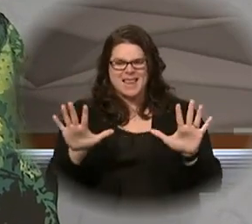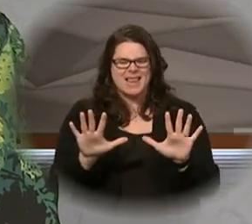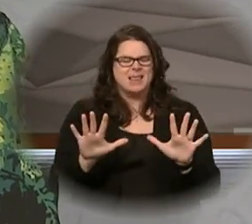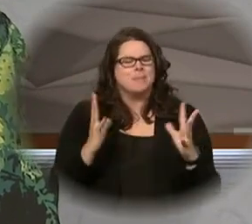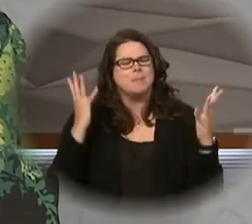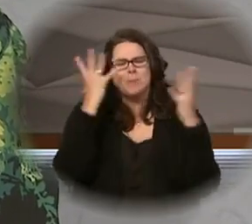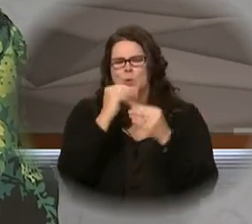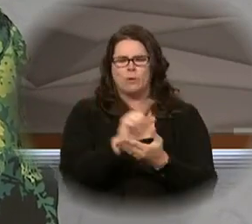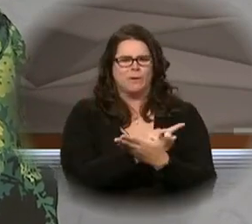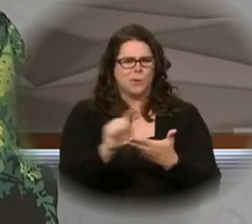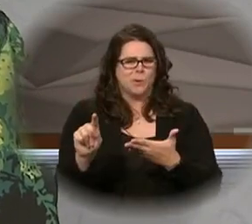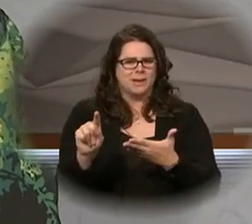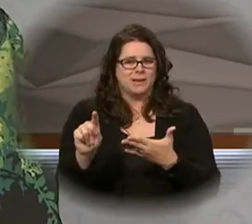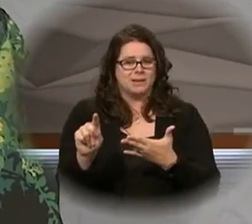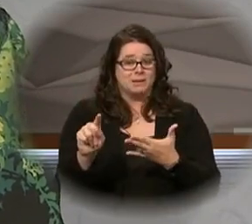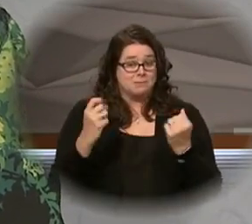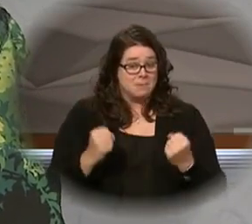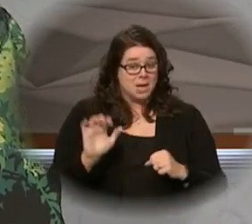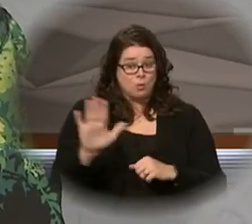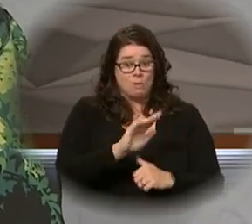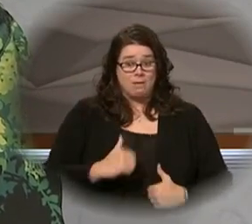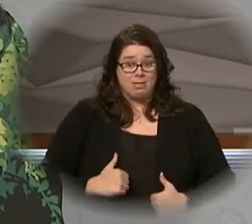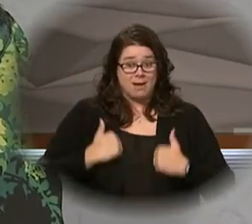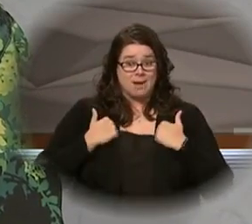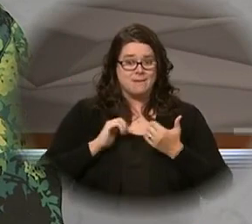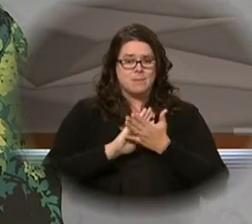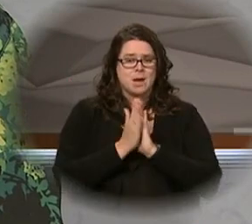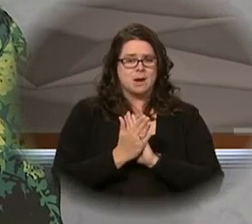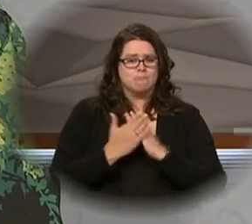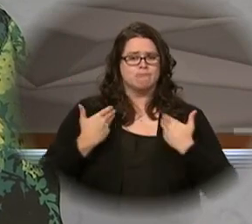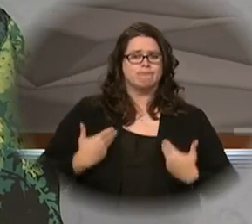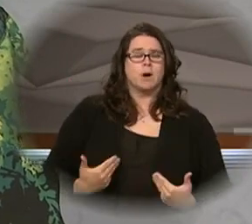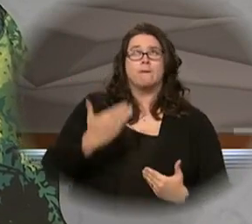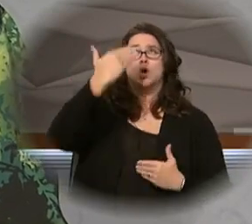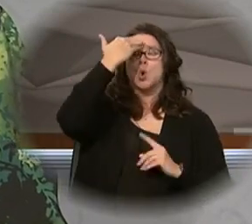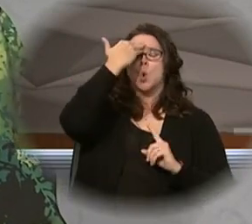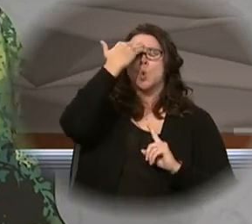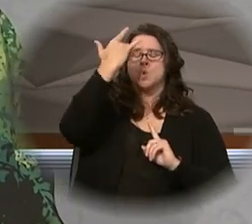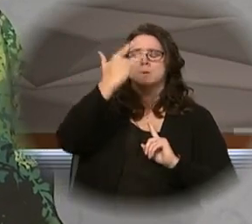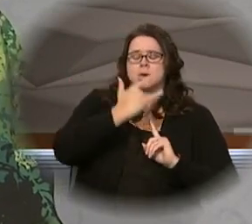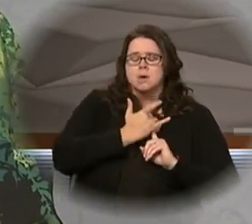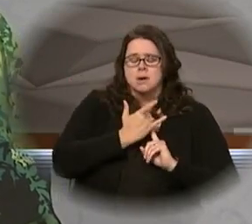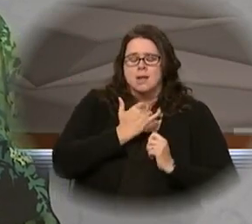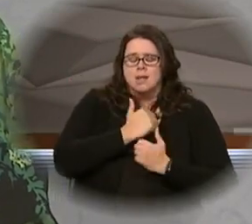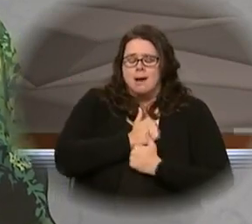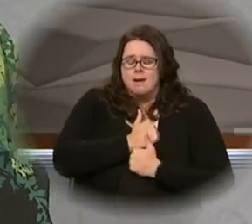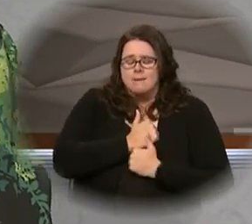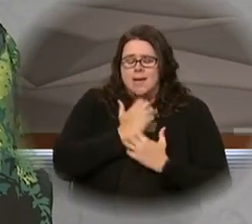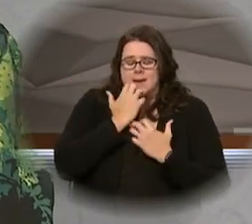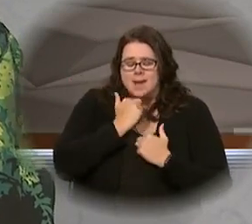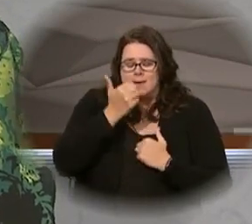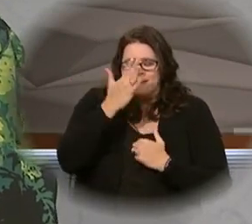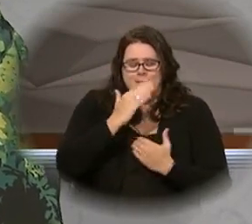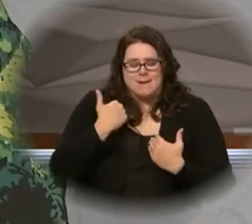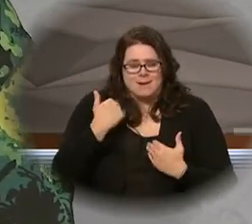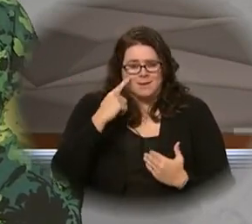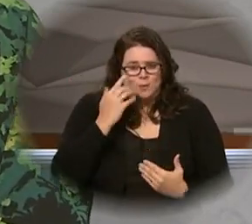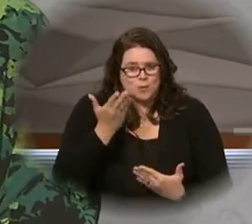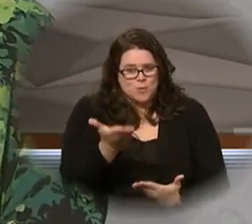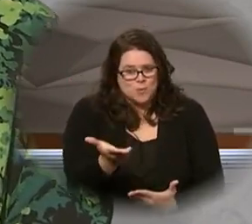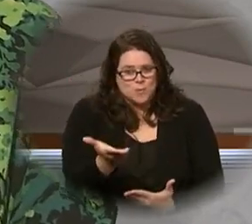it a beautiful week and may your life be one of knowing the love and care God has for you.